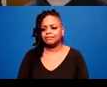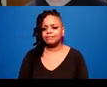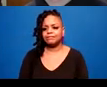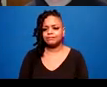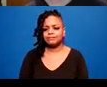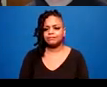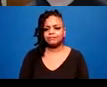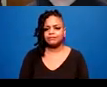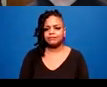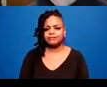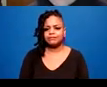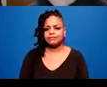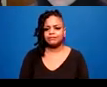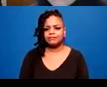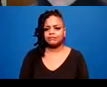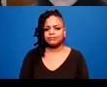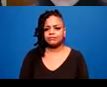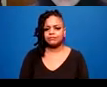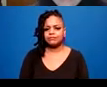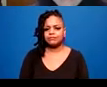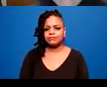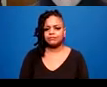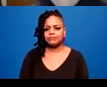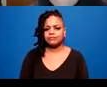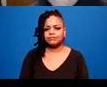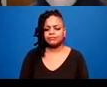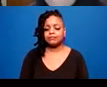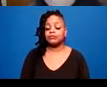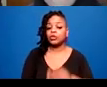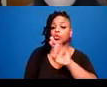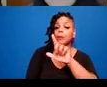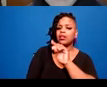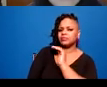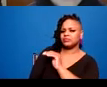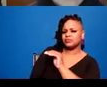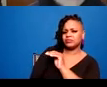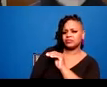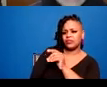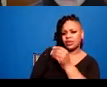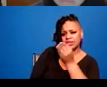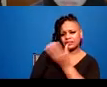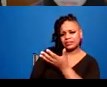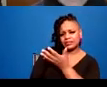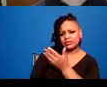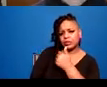Hello? Yes? There seems to be a high-pitched noise. Is there something in your environment?